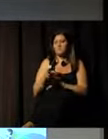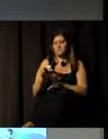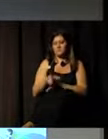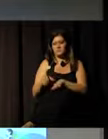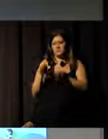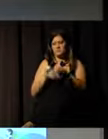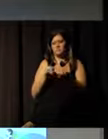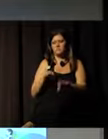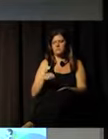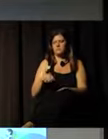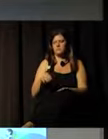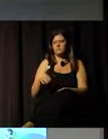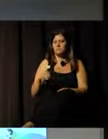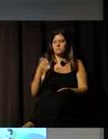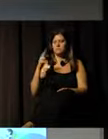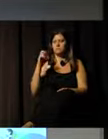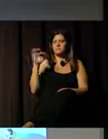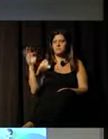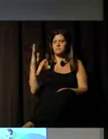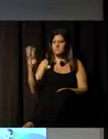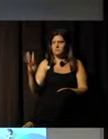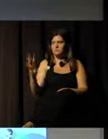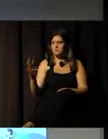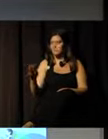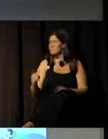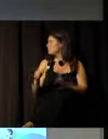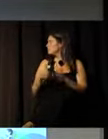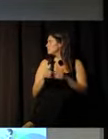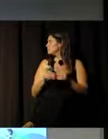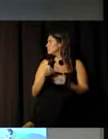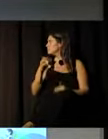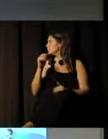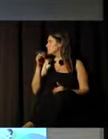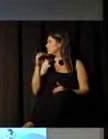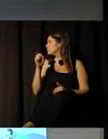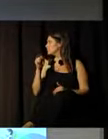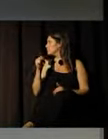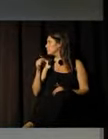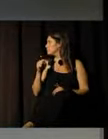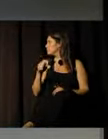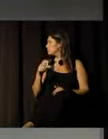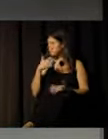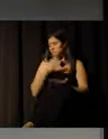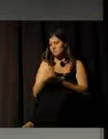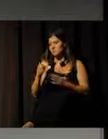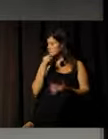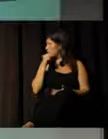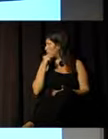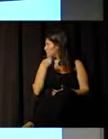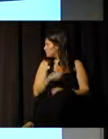and CRF4. Marco, the floor is yours.